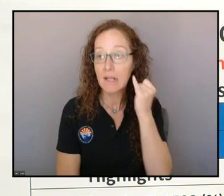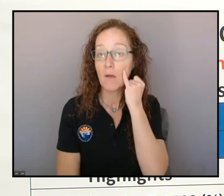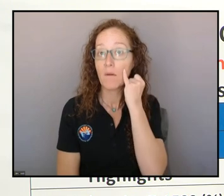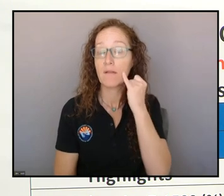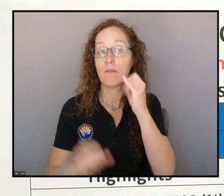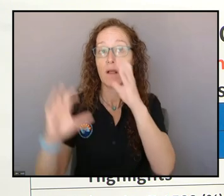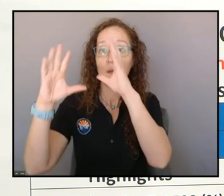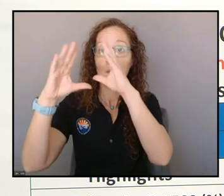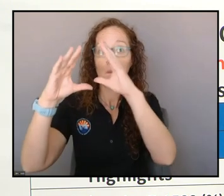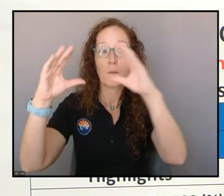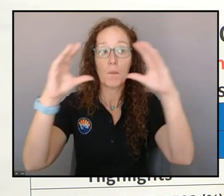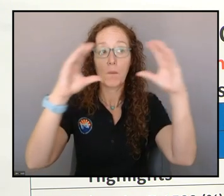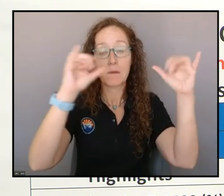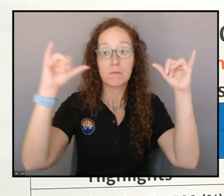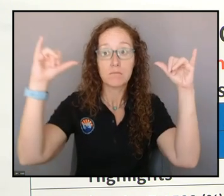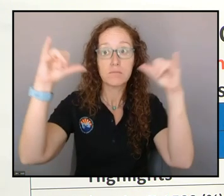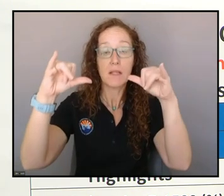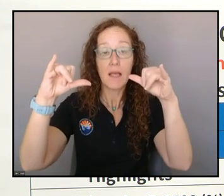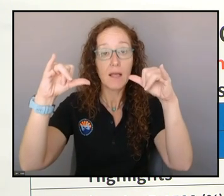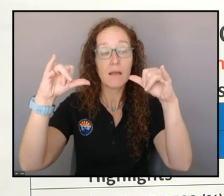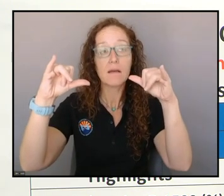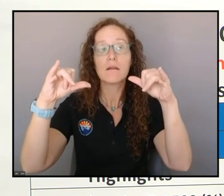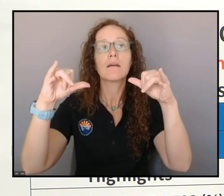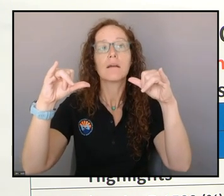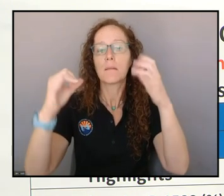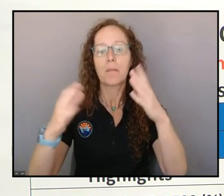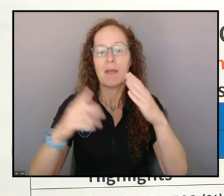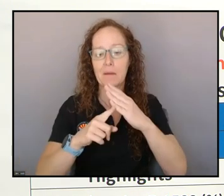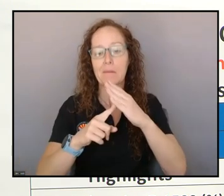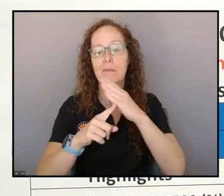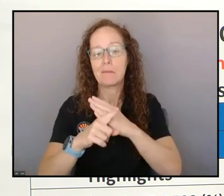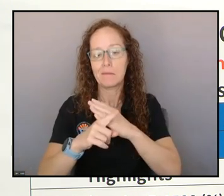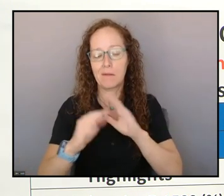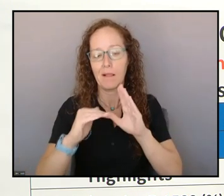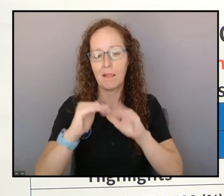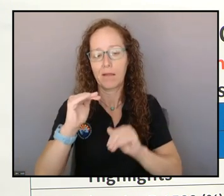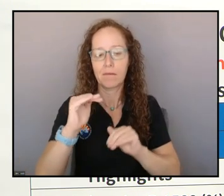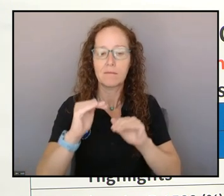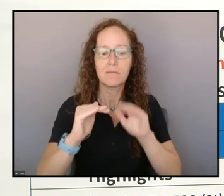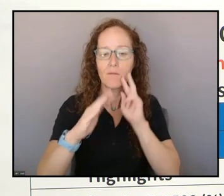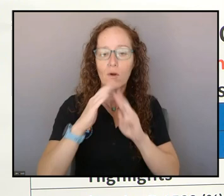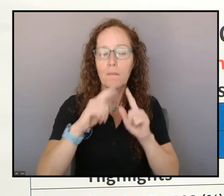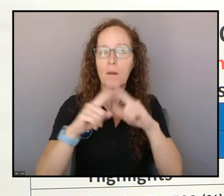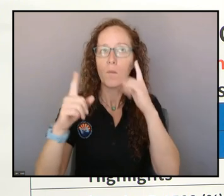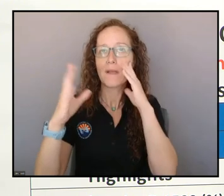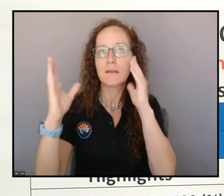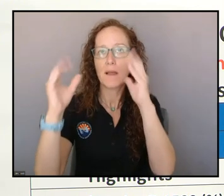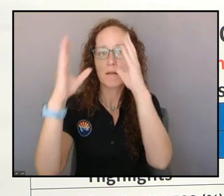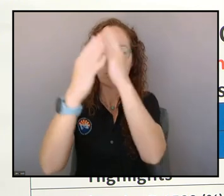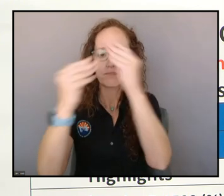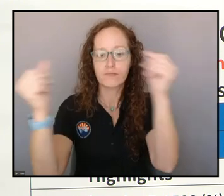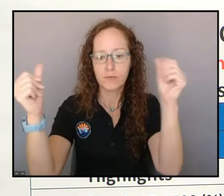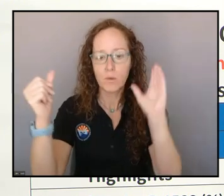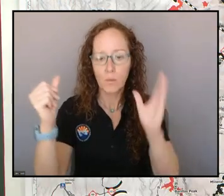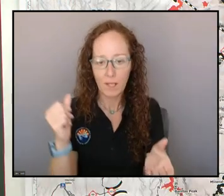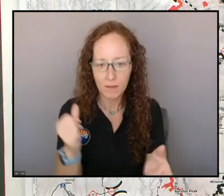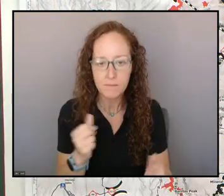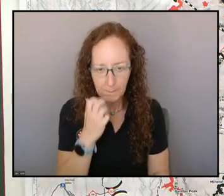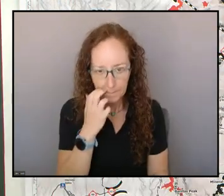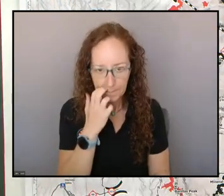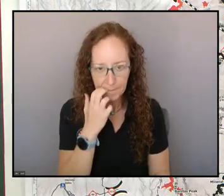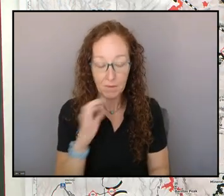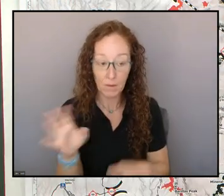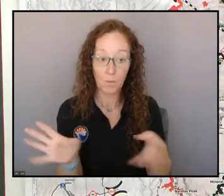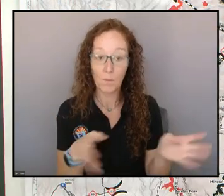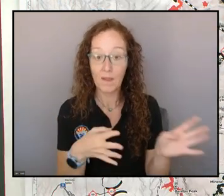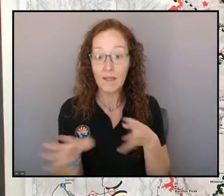you might see things a little bit lower than what you see forecast. As far as winds are concerned, winds love to be